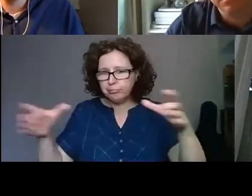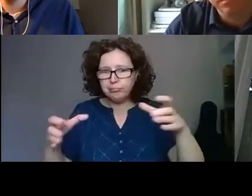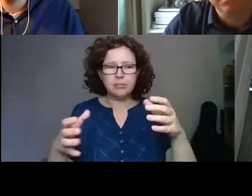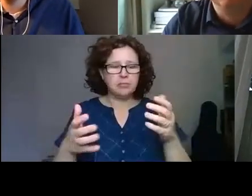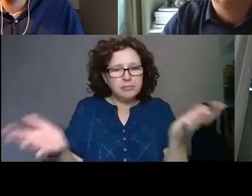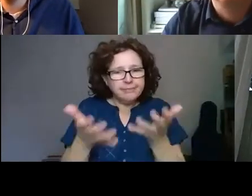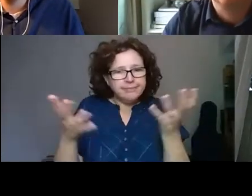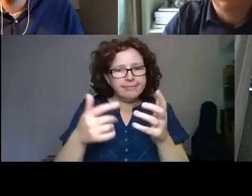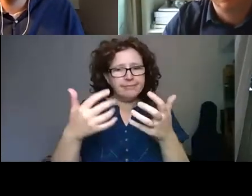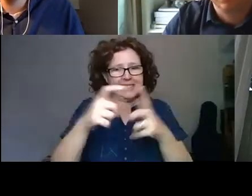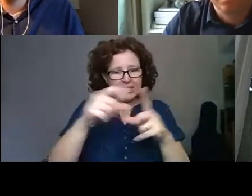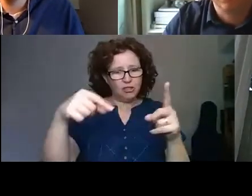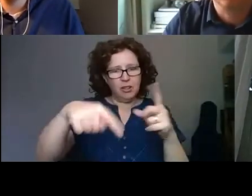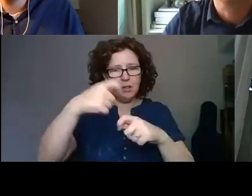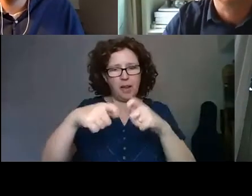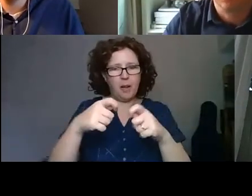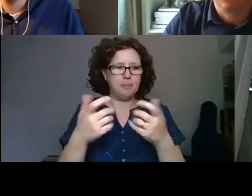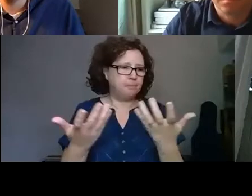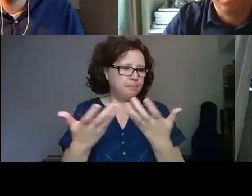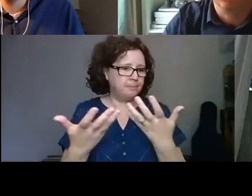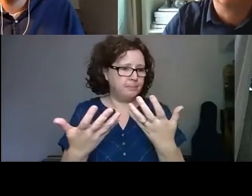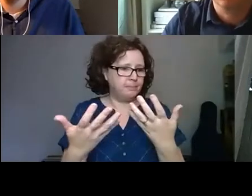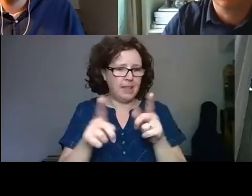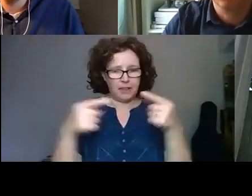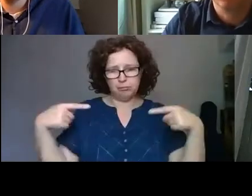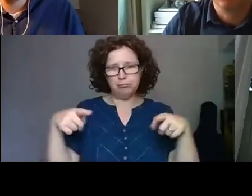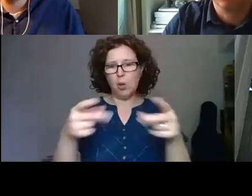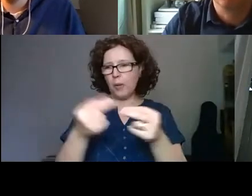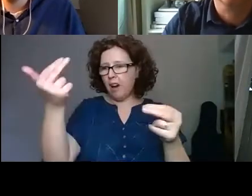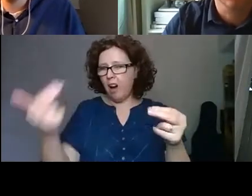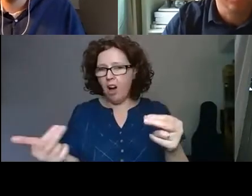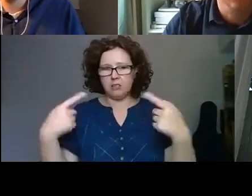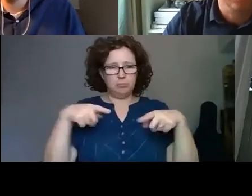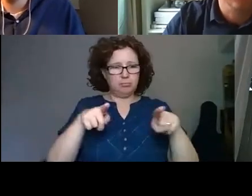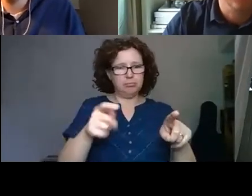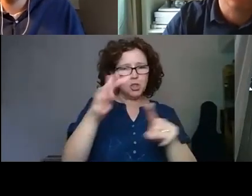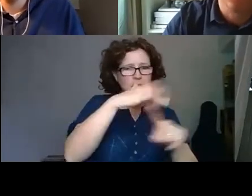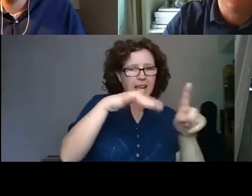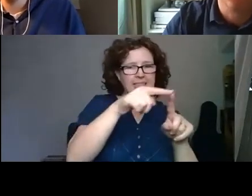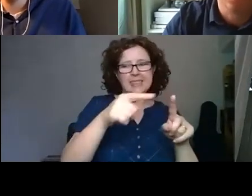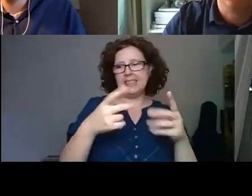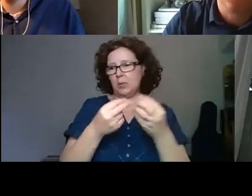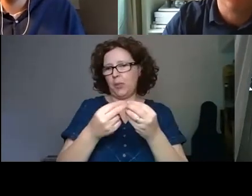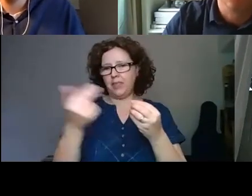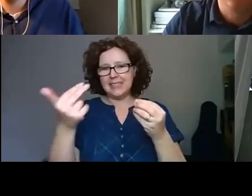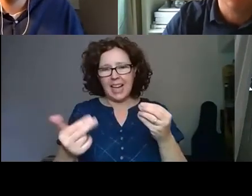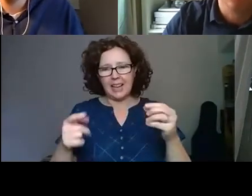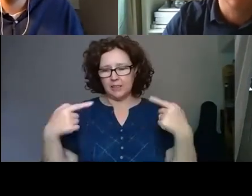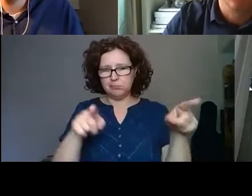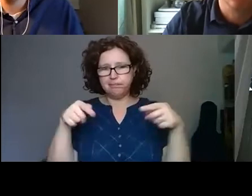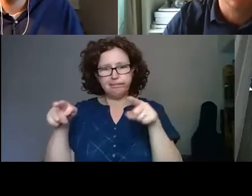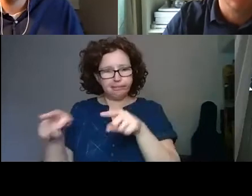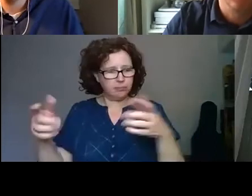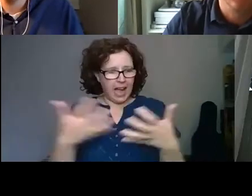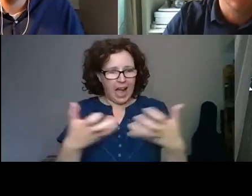to kind of happen along like arts, society, design, like other kinds of sectors as well. And